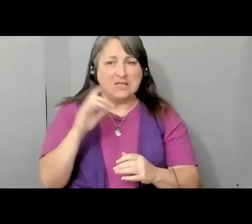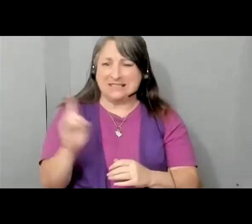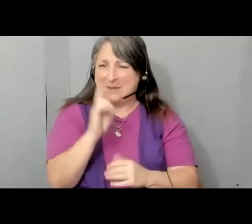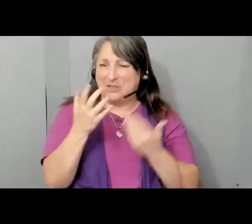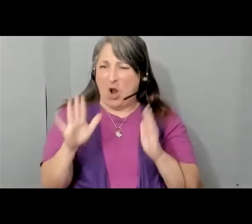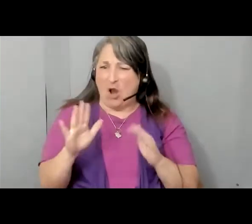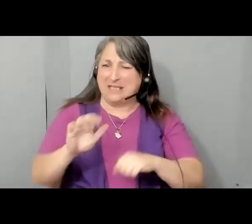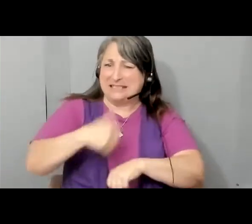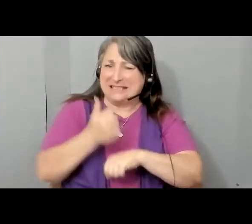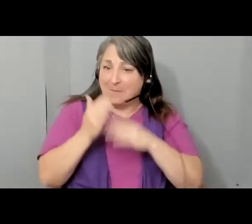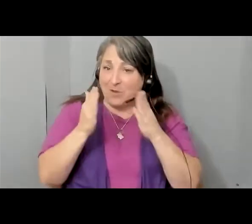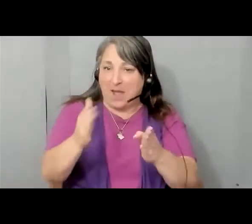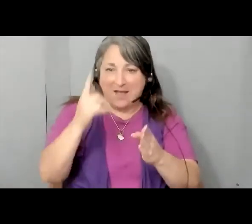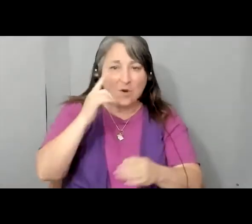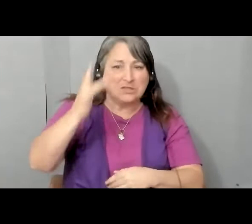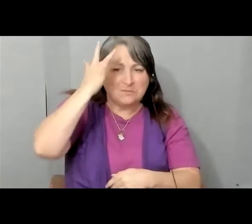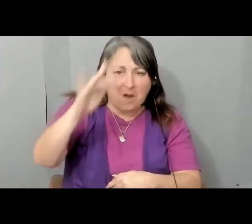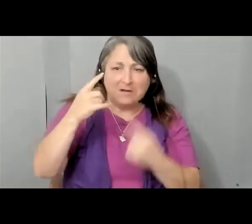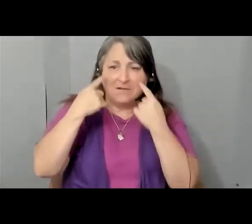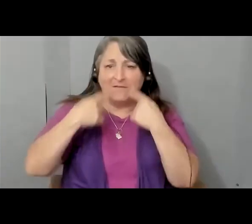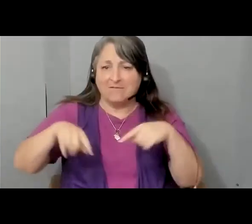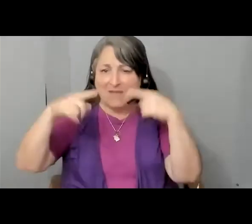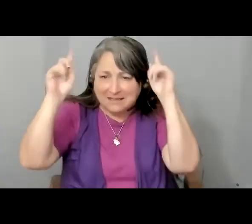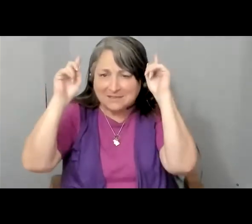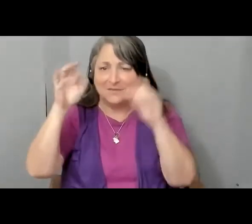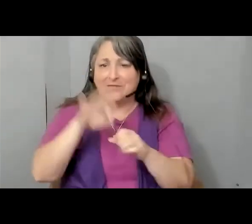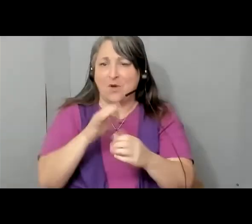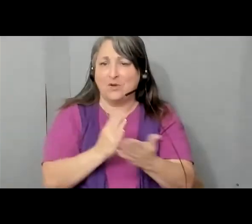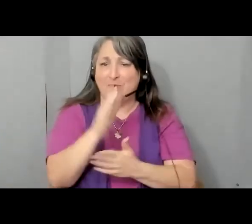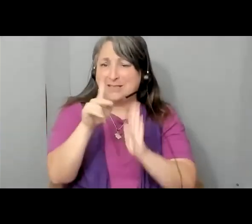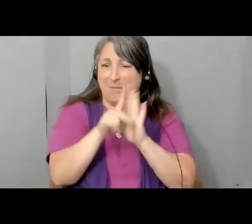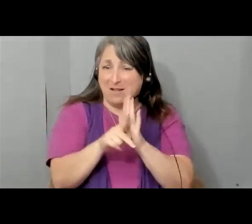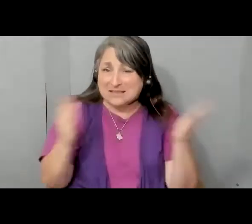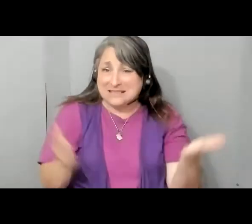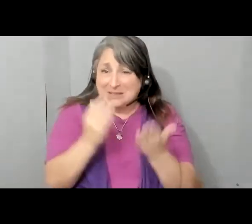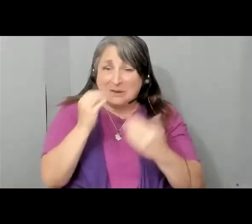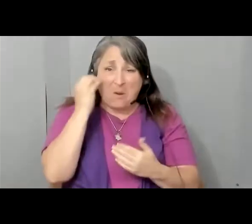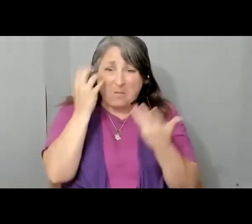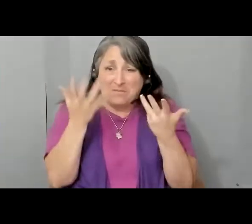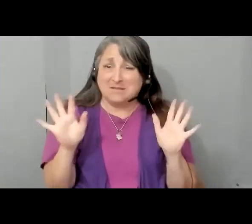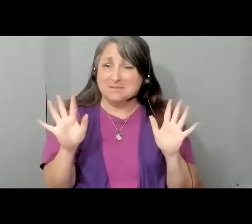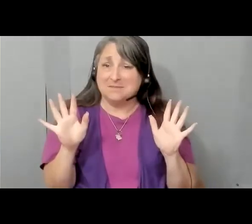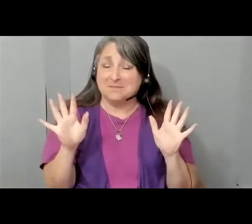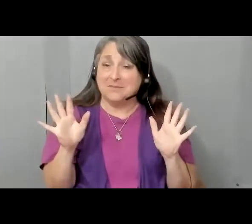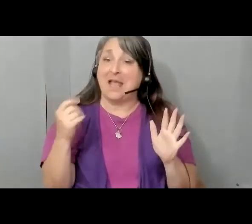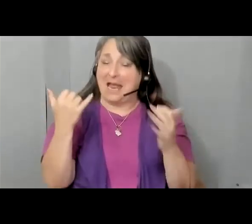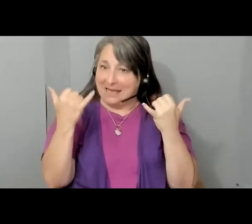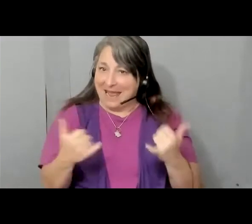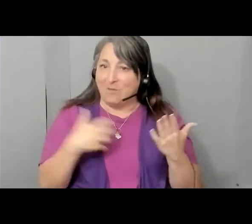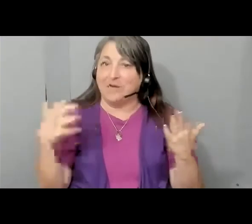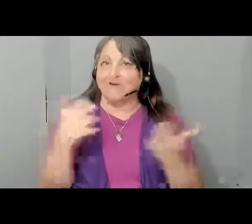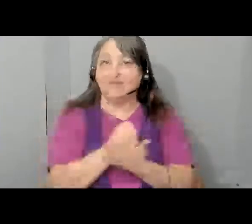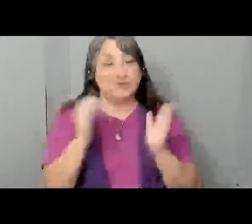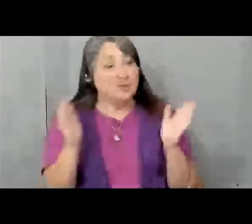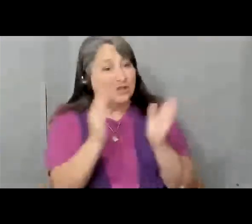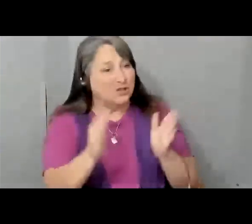California Democrats have already paved the way for the implementation of smart, effective voting rights policies here at home. And